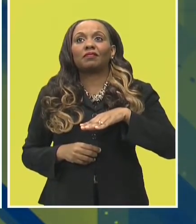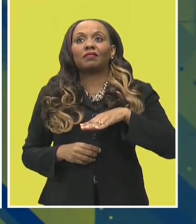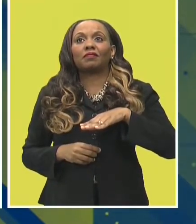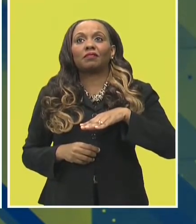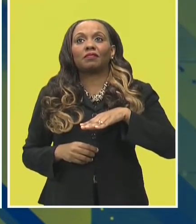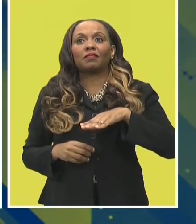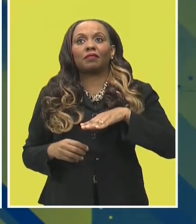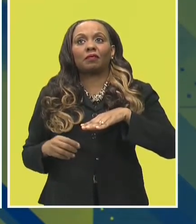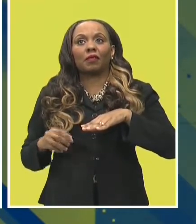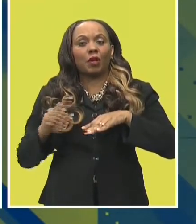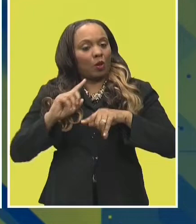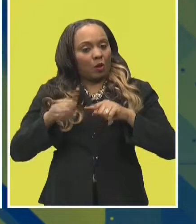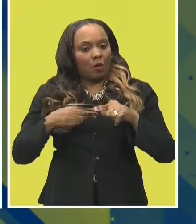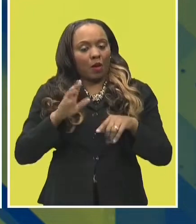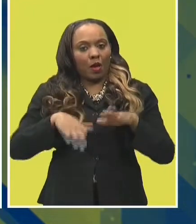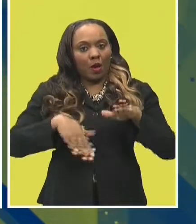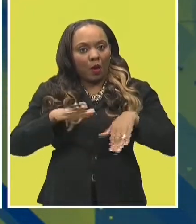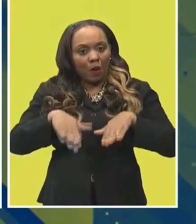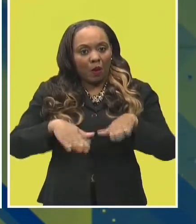come off easily.